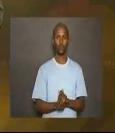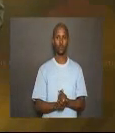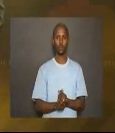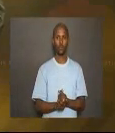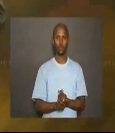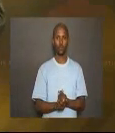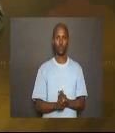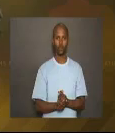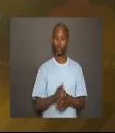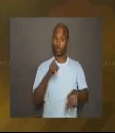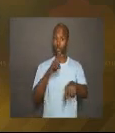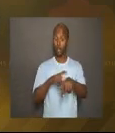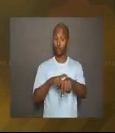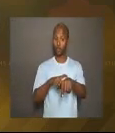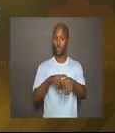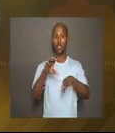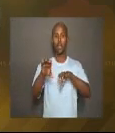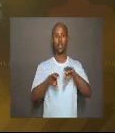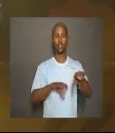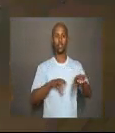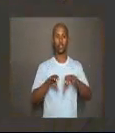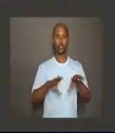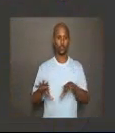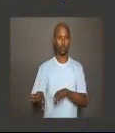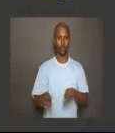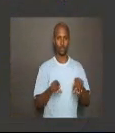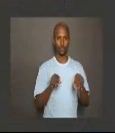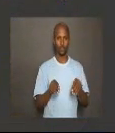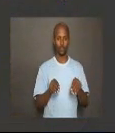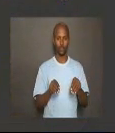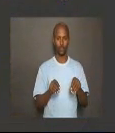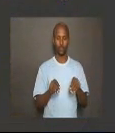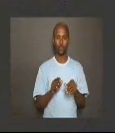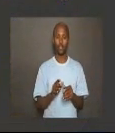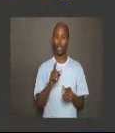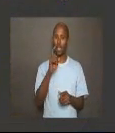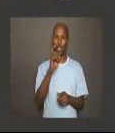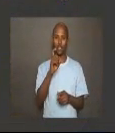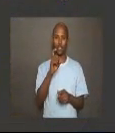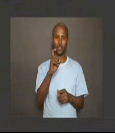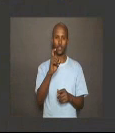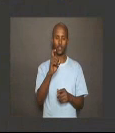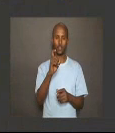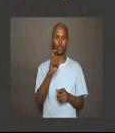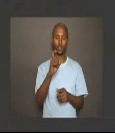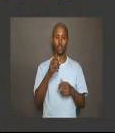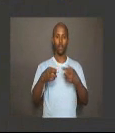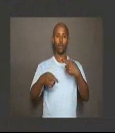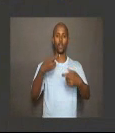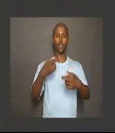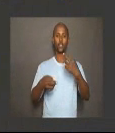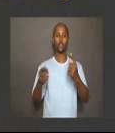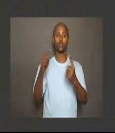It is time for an activity, students. Let X be R related